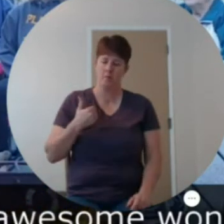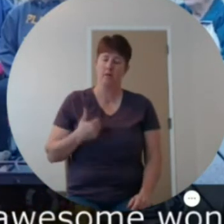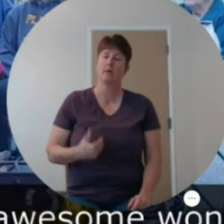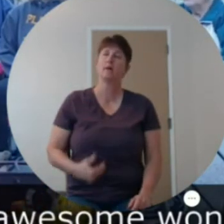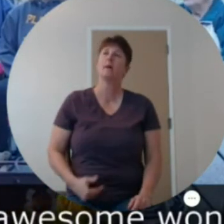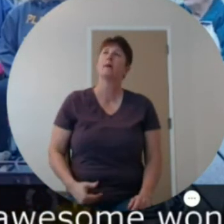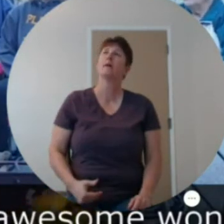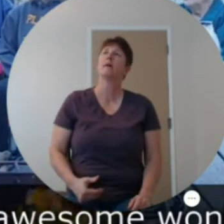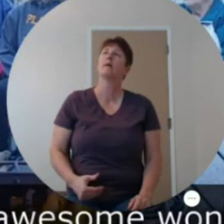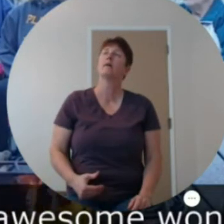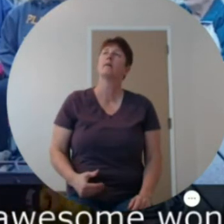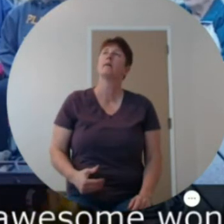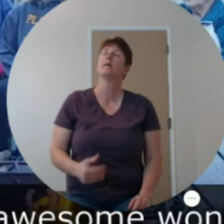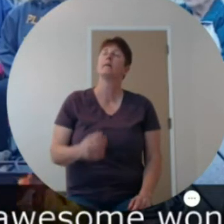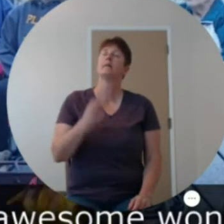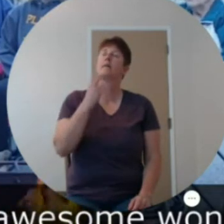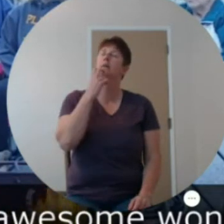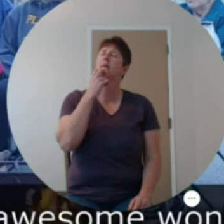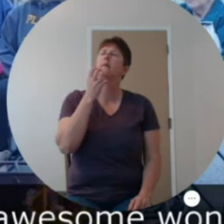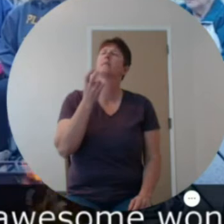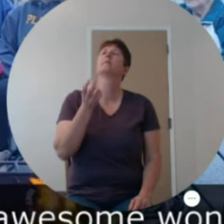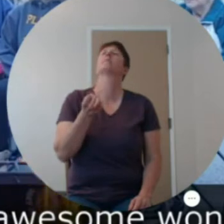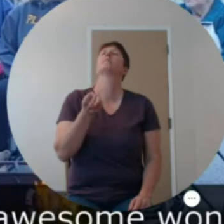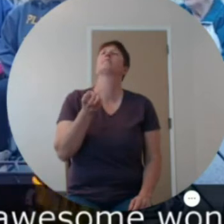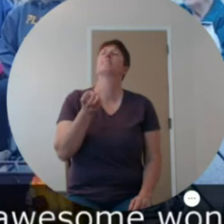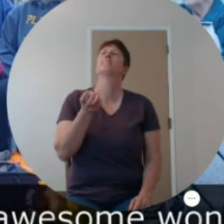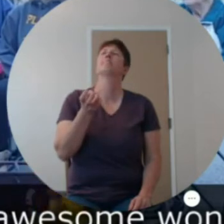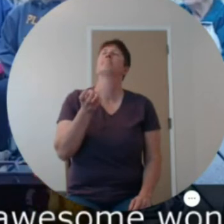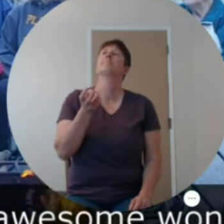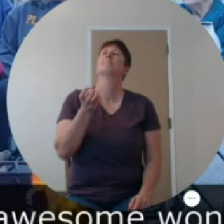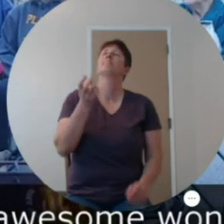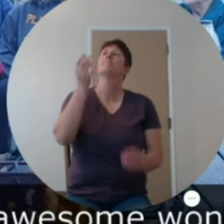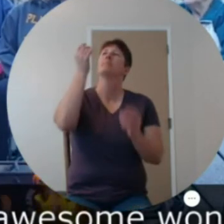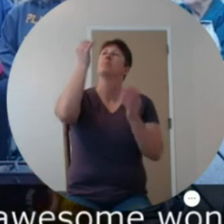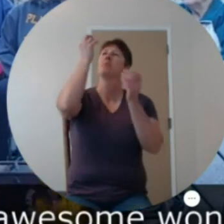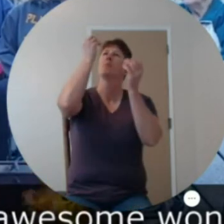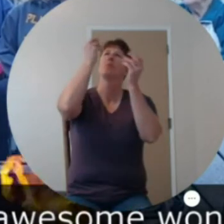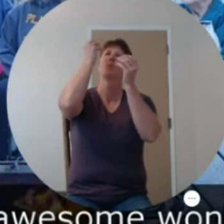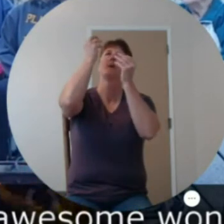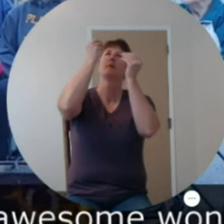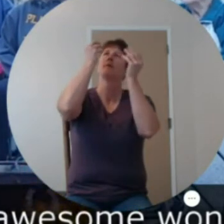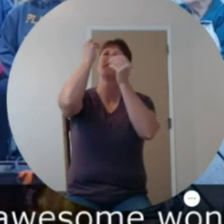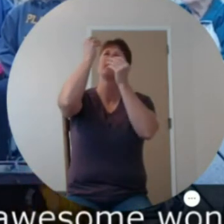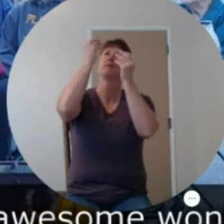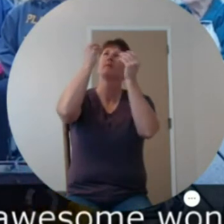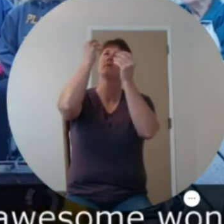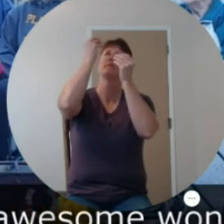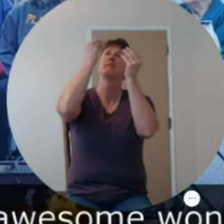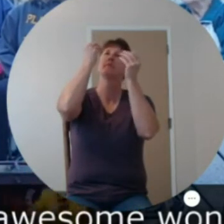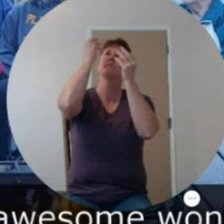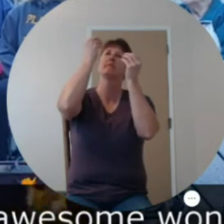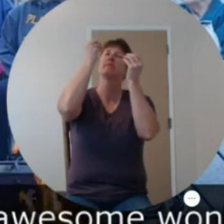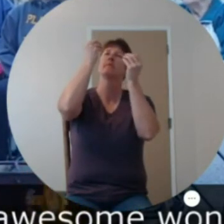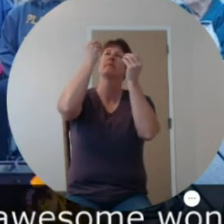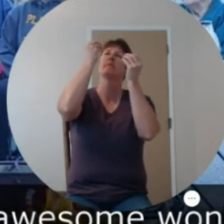in awesome wonder consider